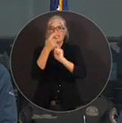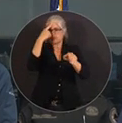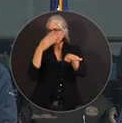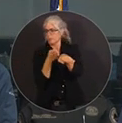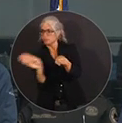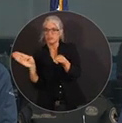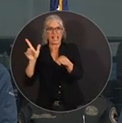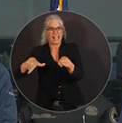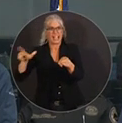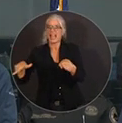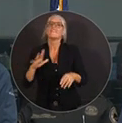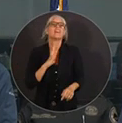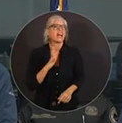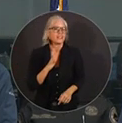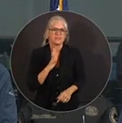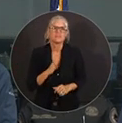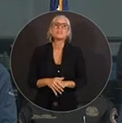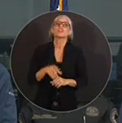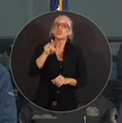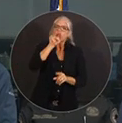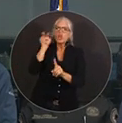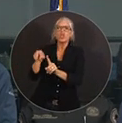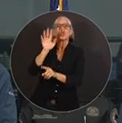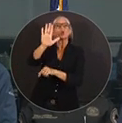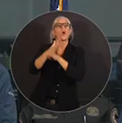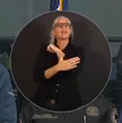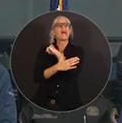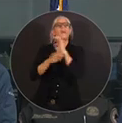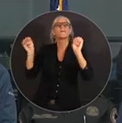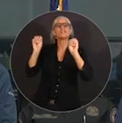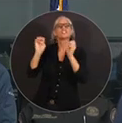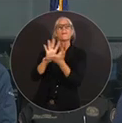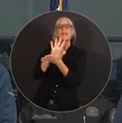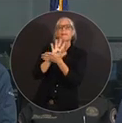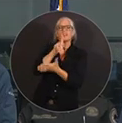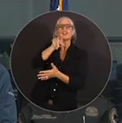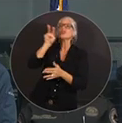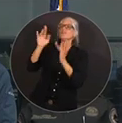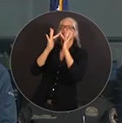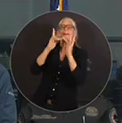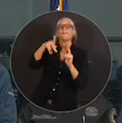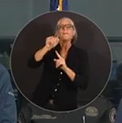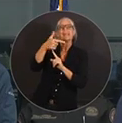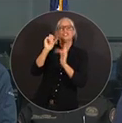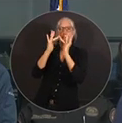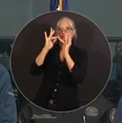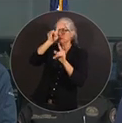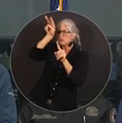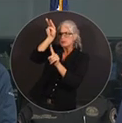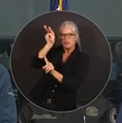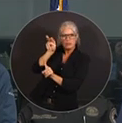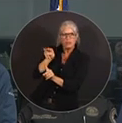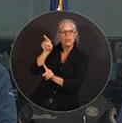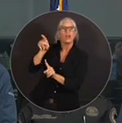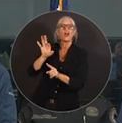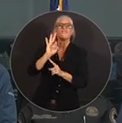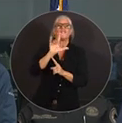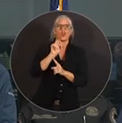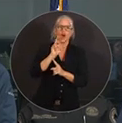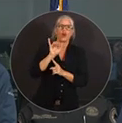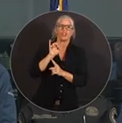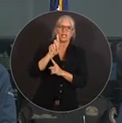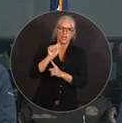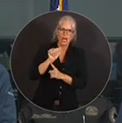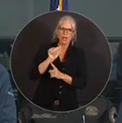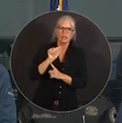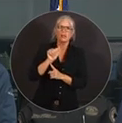Now, you can find your county's emergency management page, which will have this type of information and others, at Florida Disaster, or excuse me, for